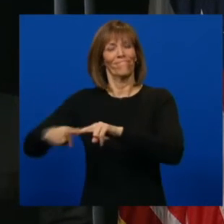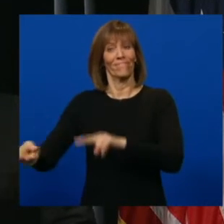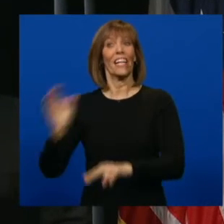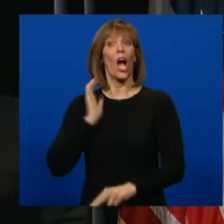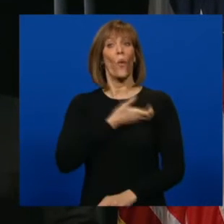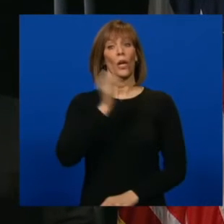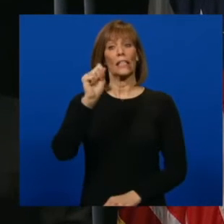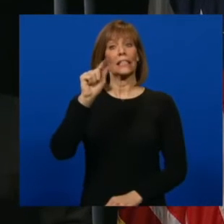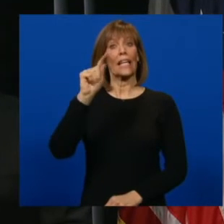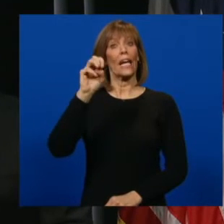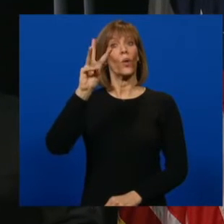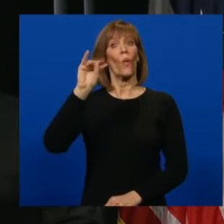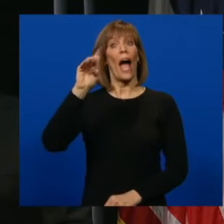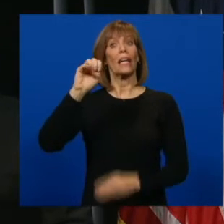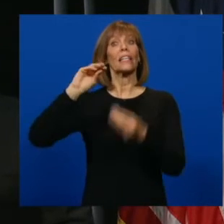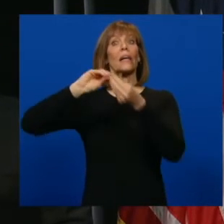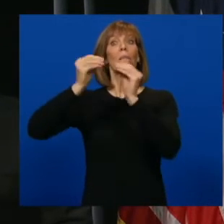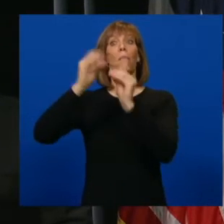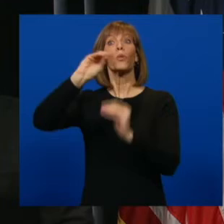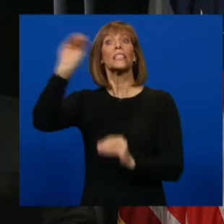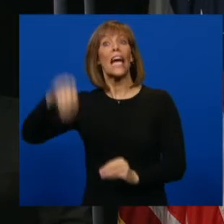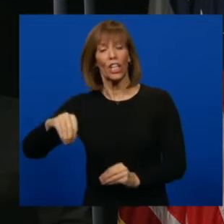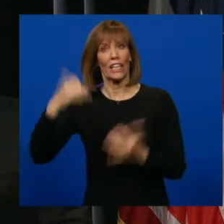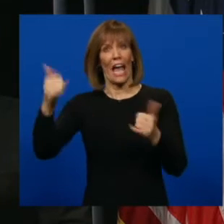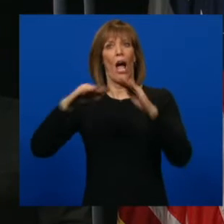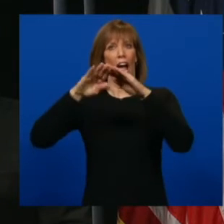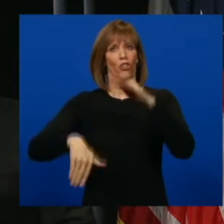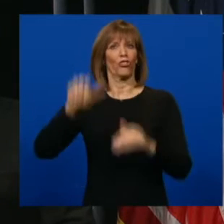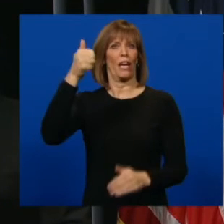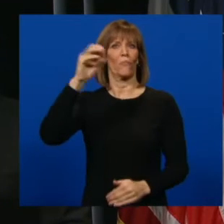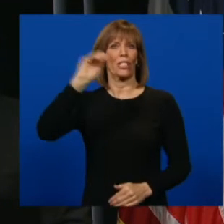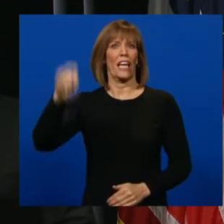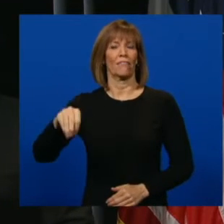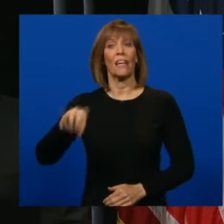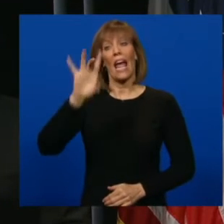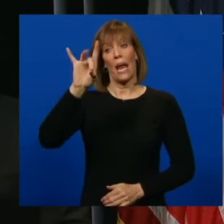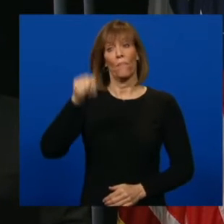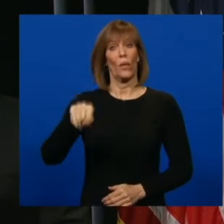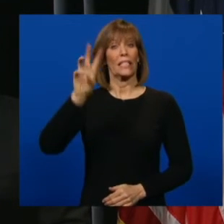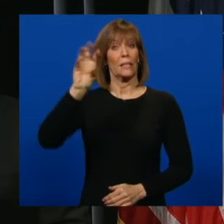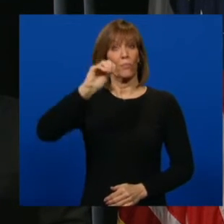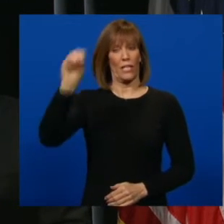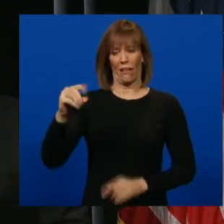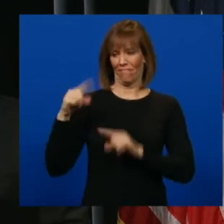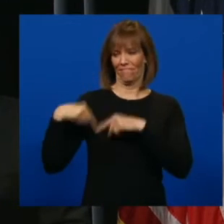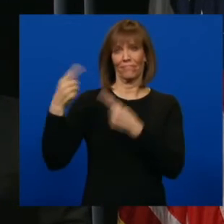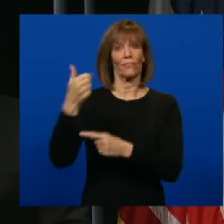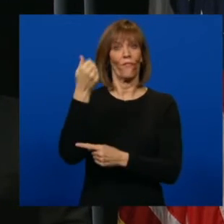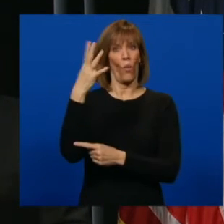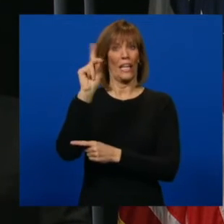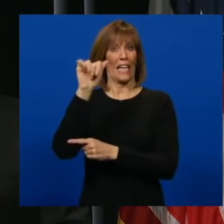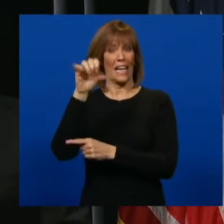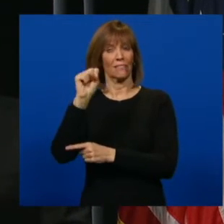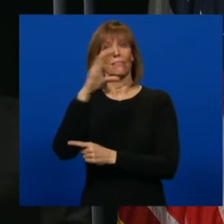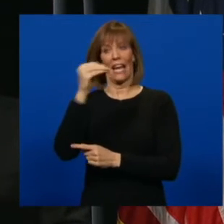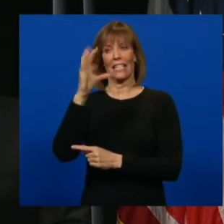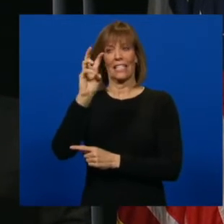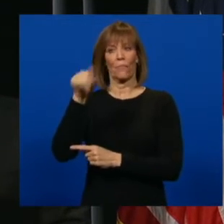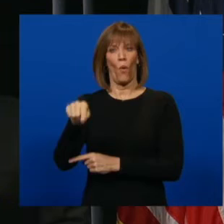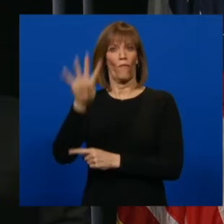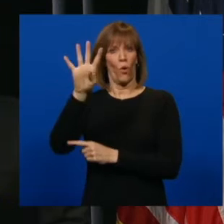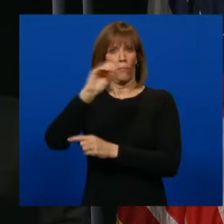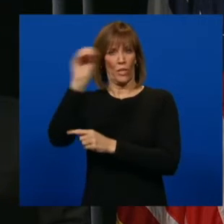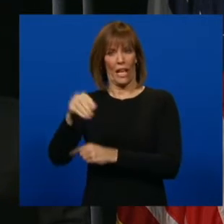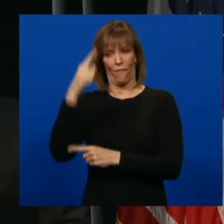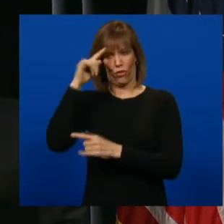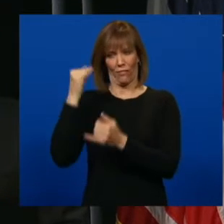statewide average positivity rate is now in single digits, 8.6% over the last 14 days and 6.4%